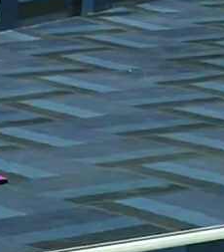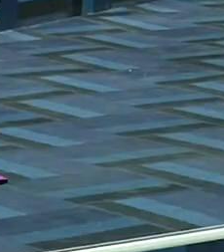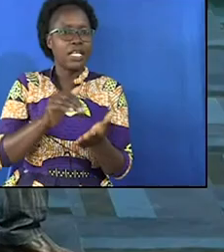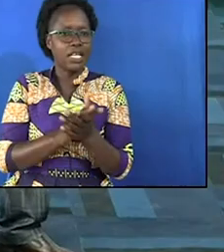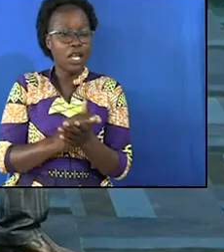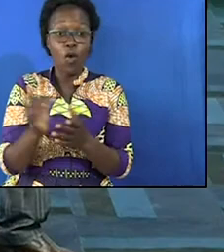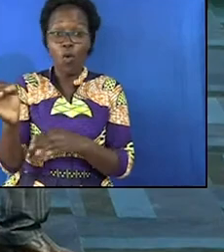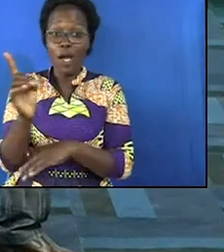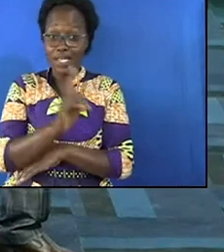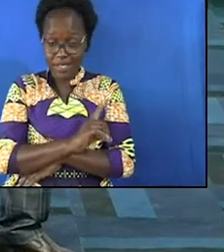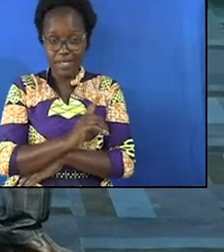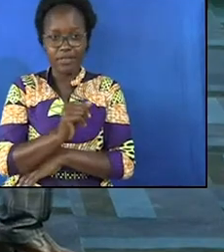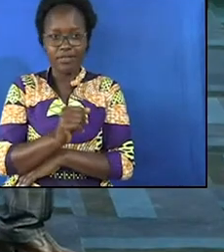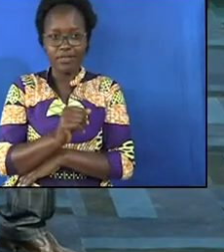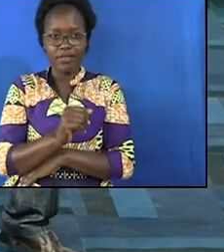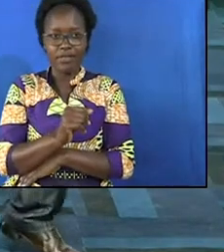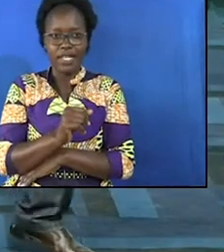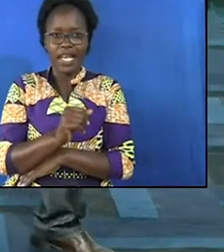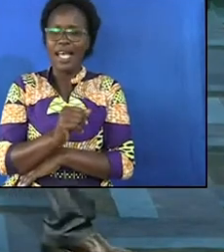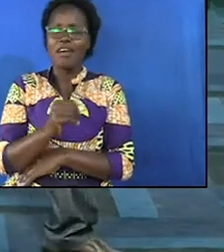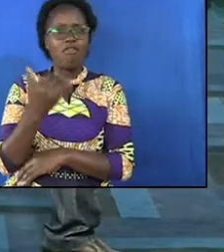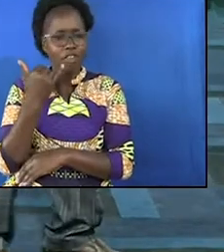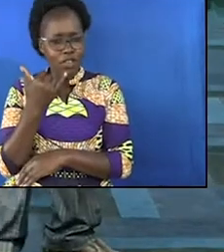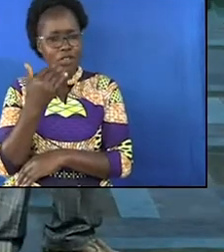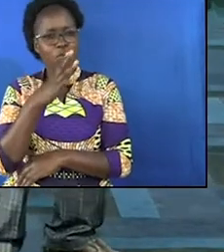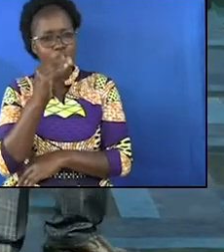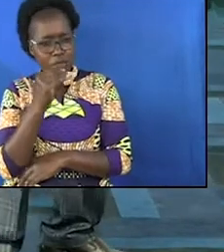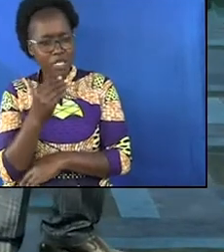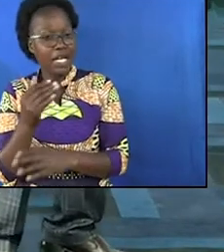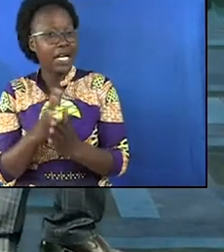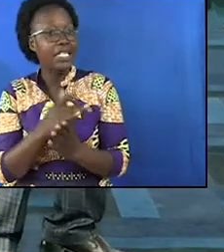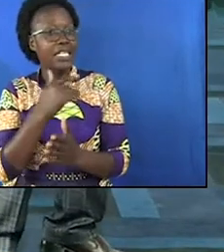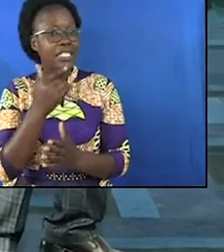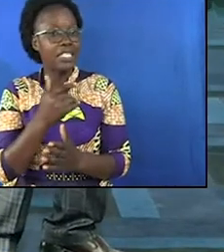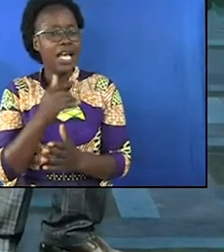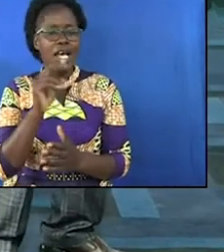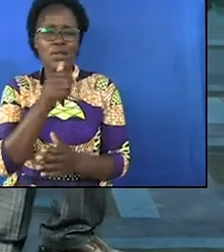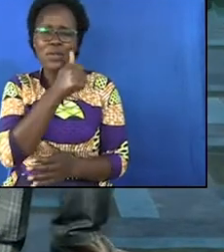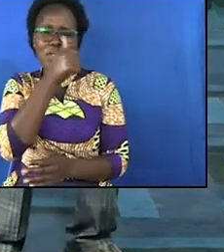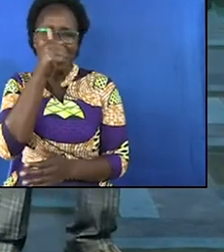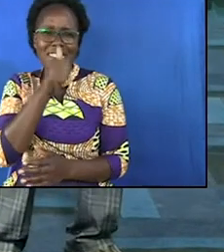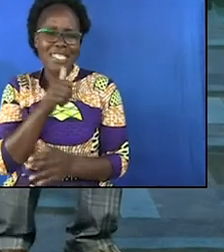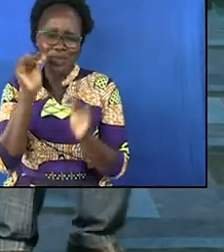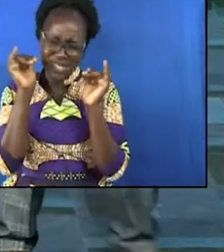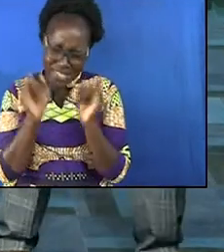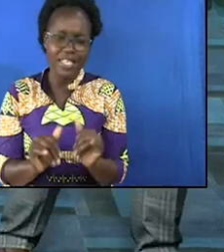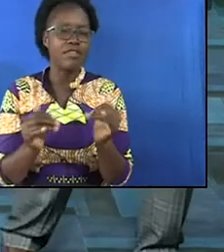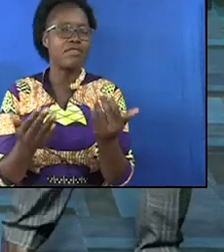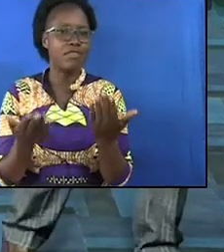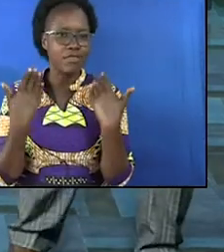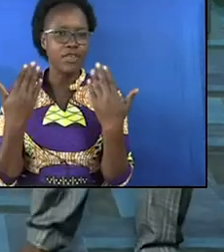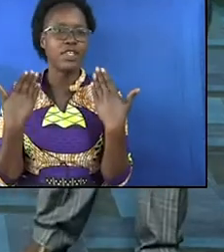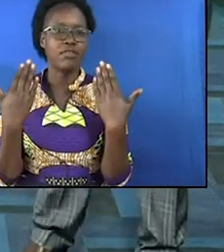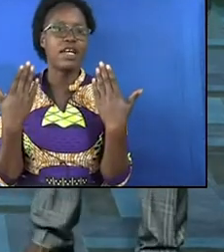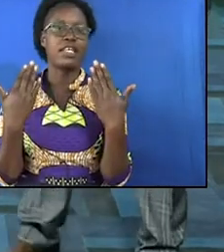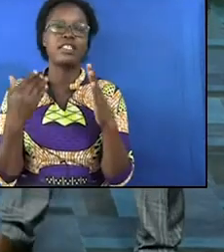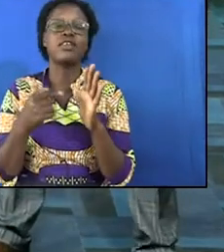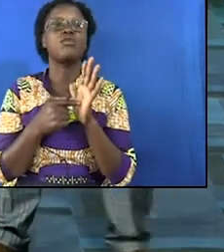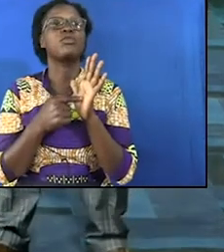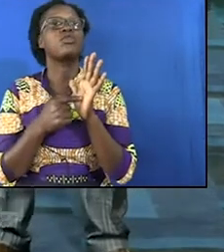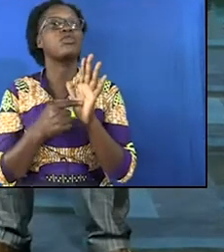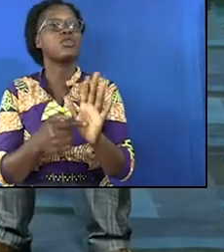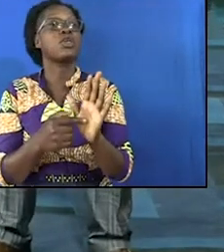one day forest will speak and I'm saying no secret will last forever they will be revealed